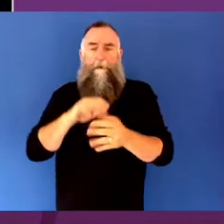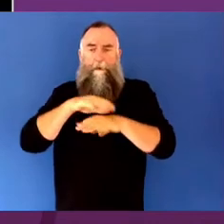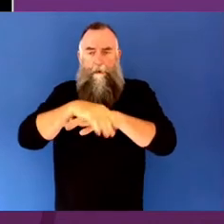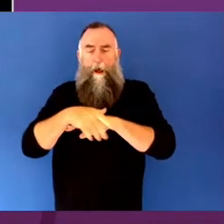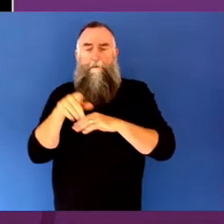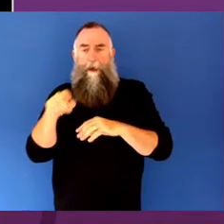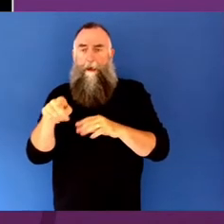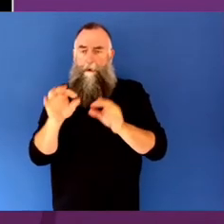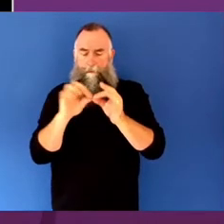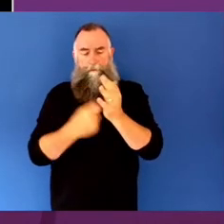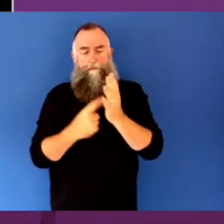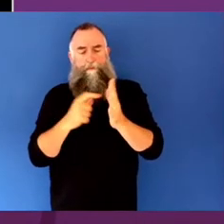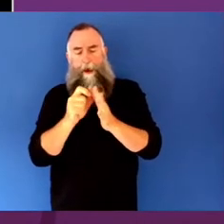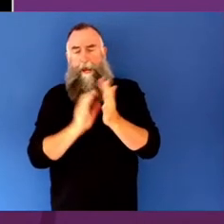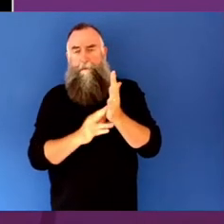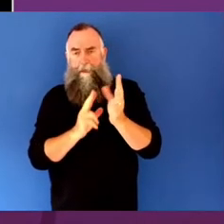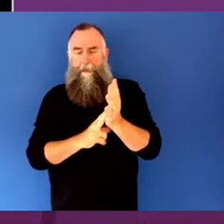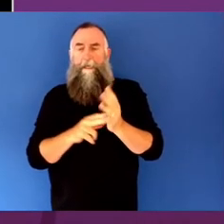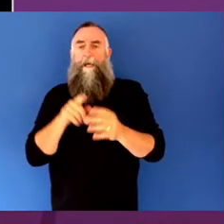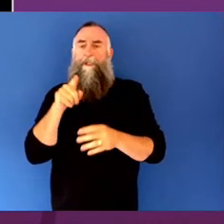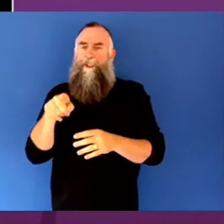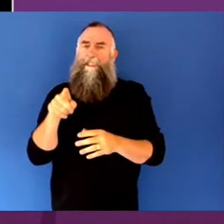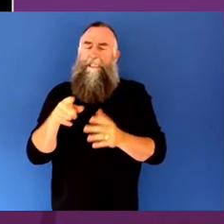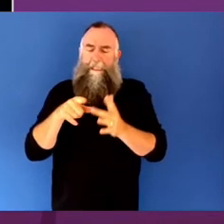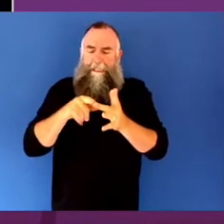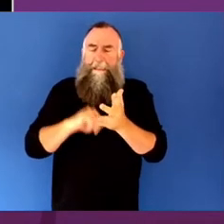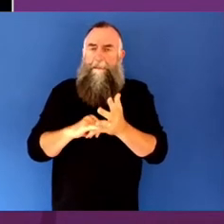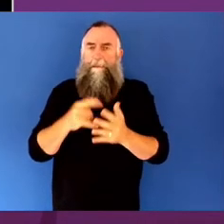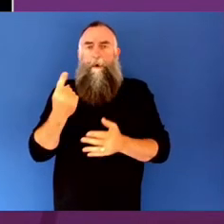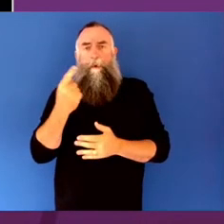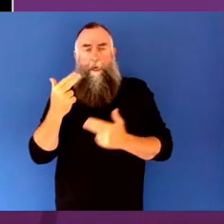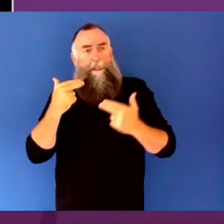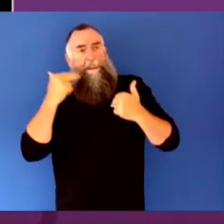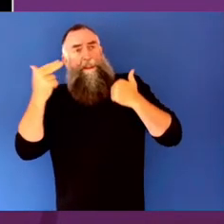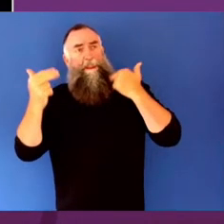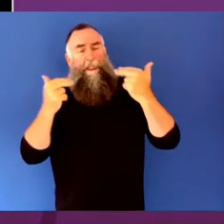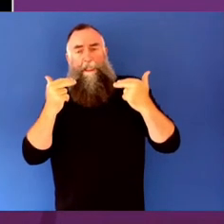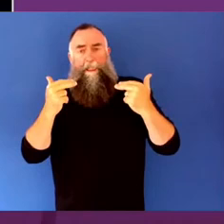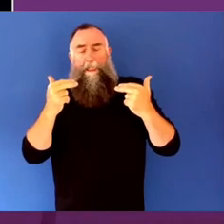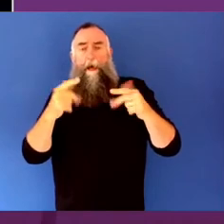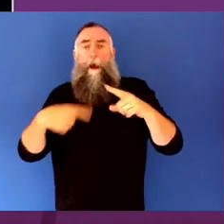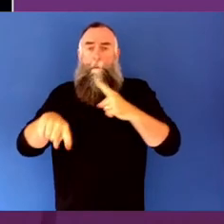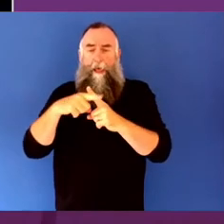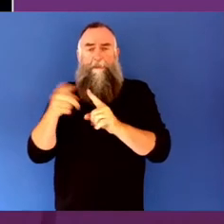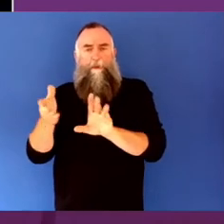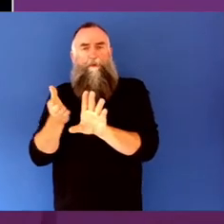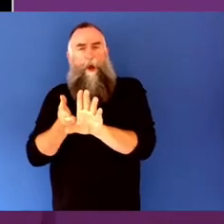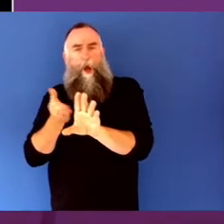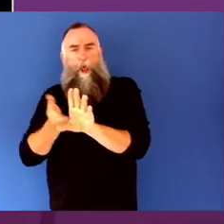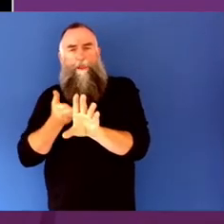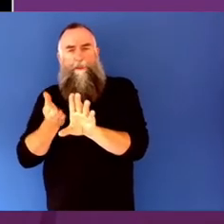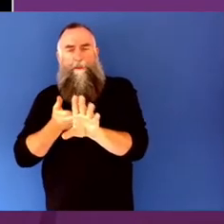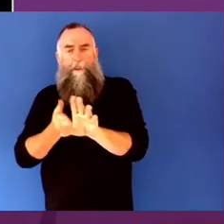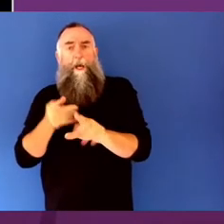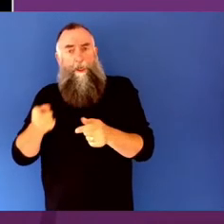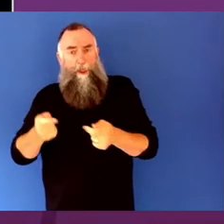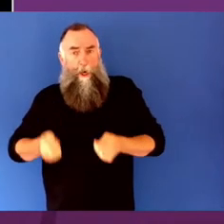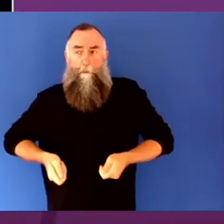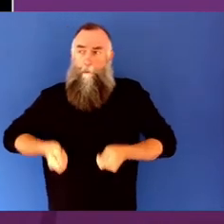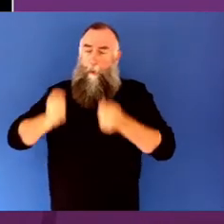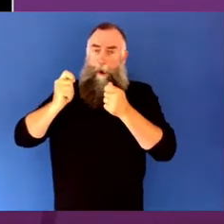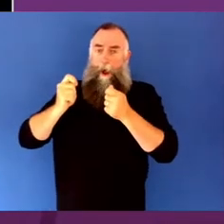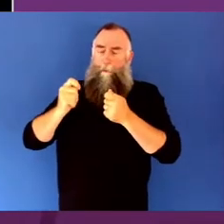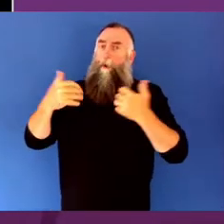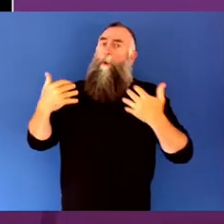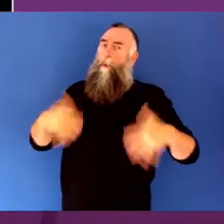a psychologist and the focus that she's brought to this issue has been important, but quite a number of others